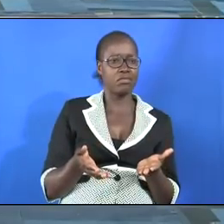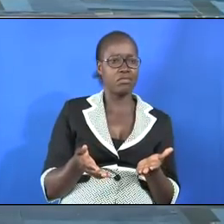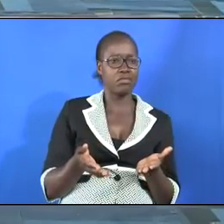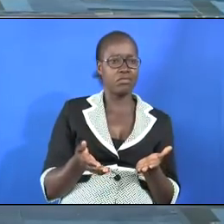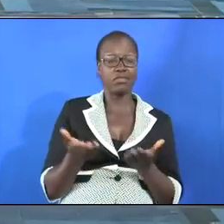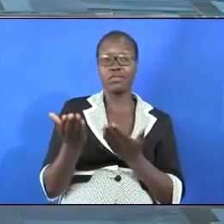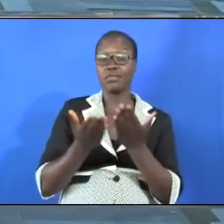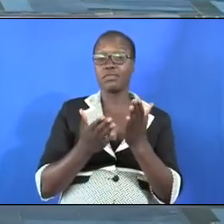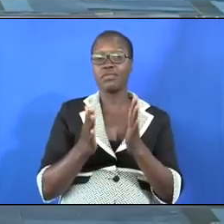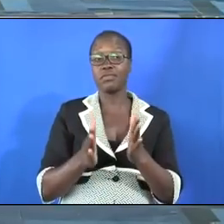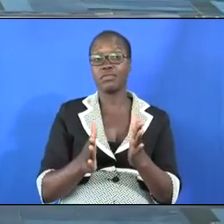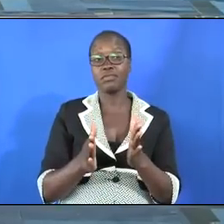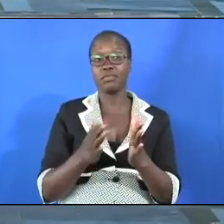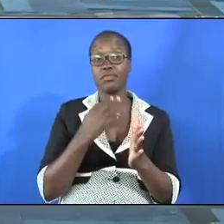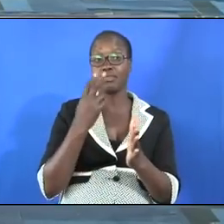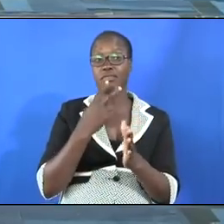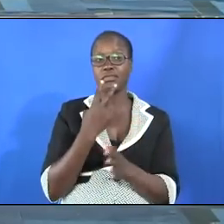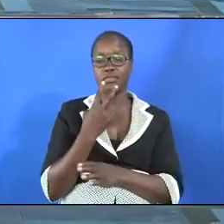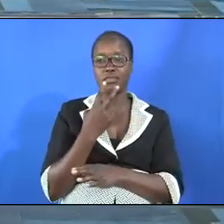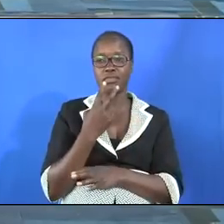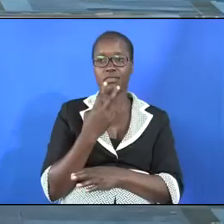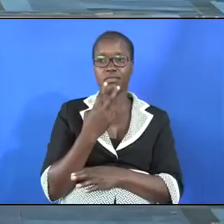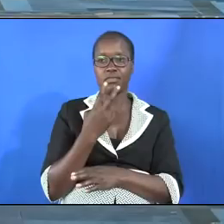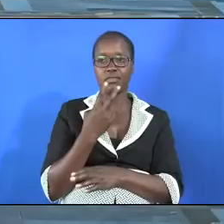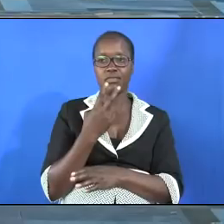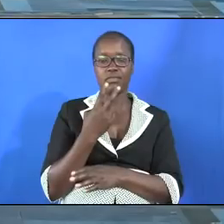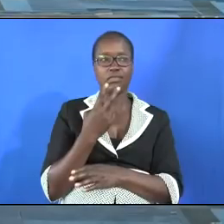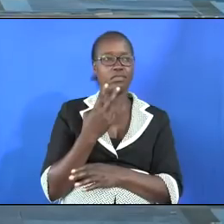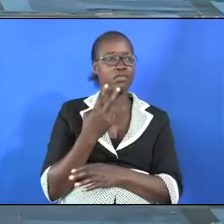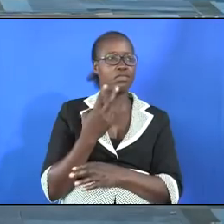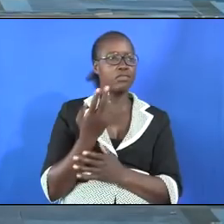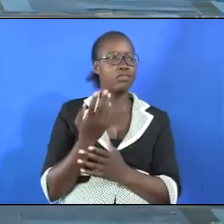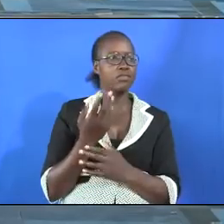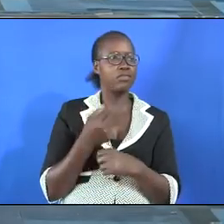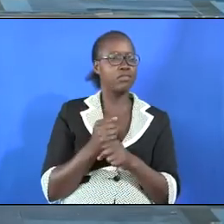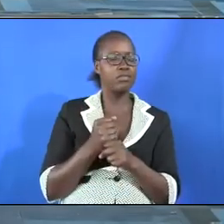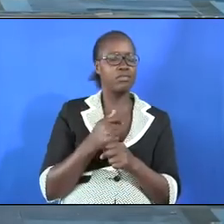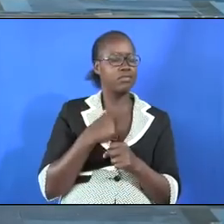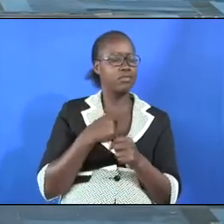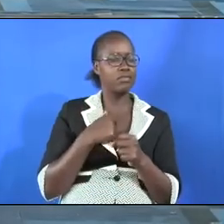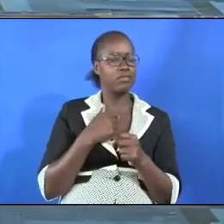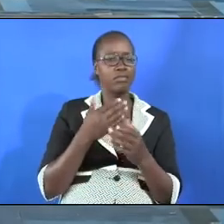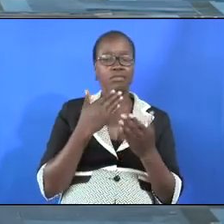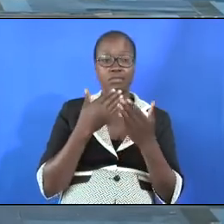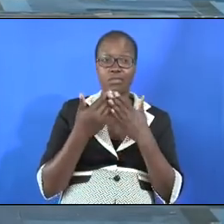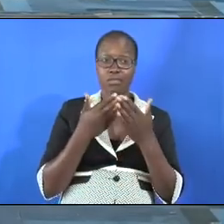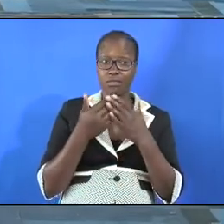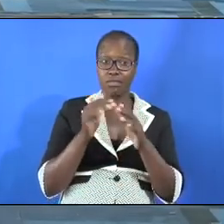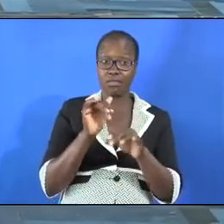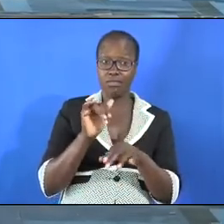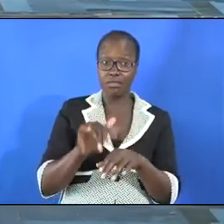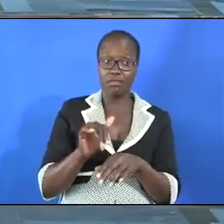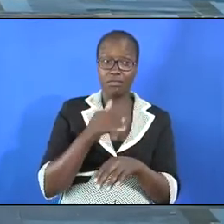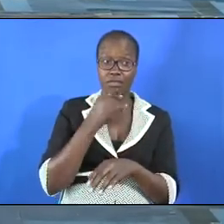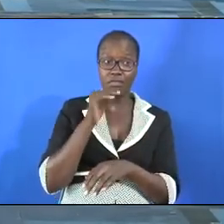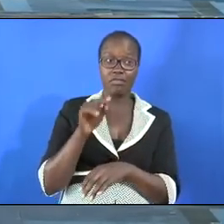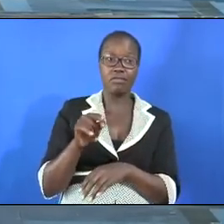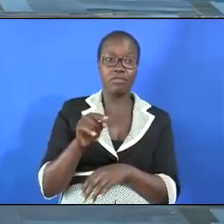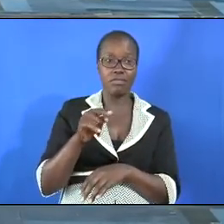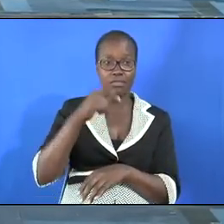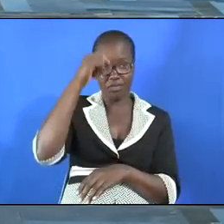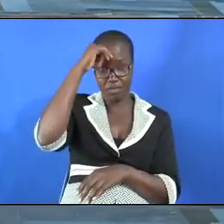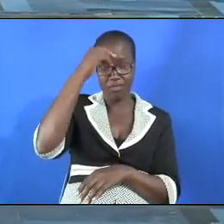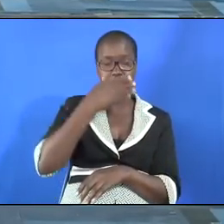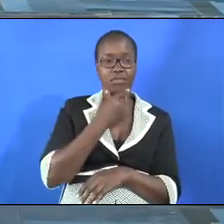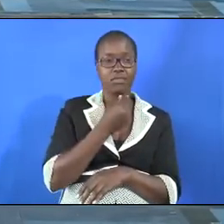the servant is the one who made the proposal I am grateful that Naaman was a wise